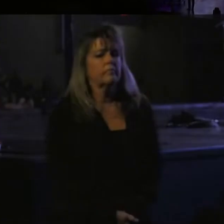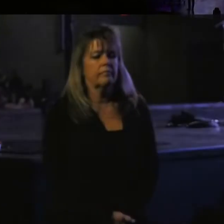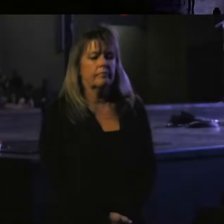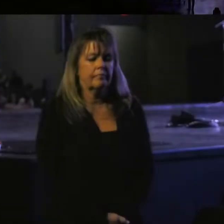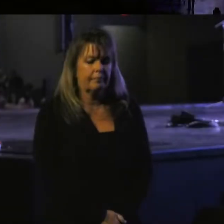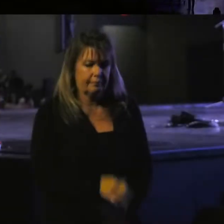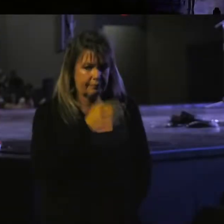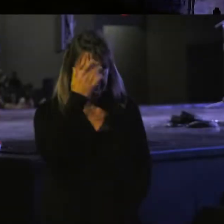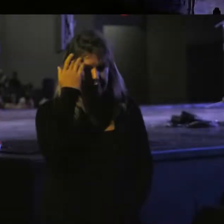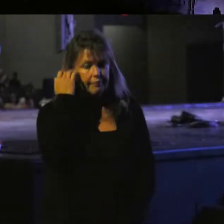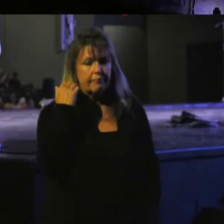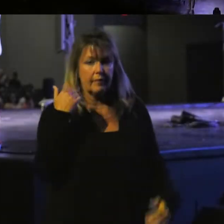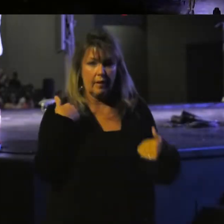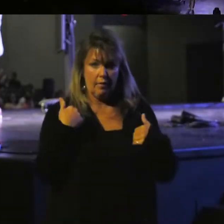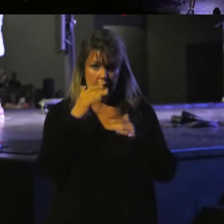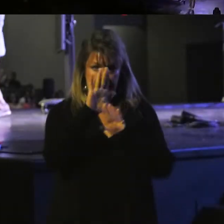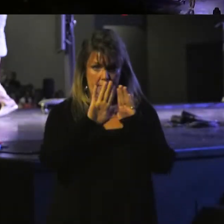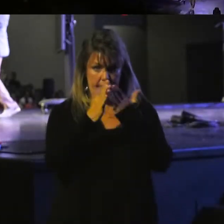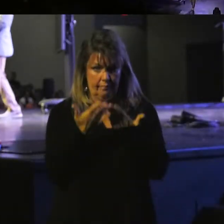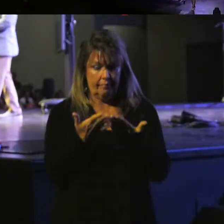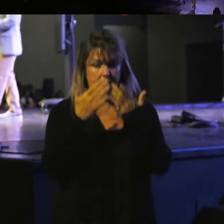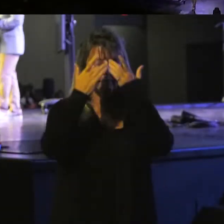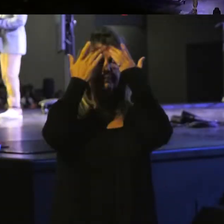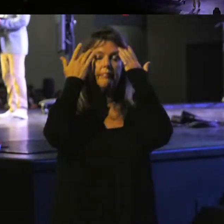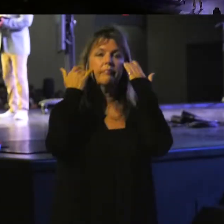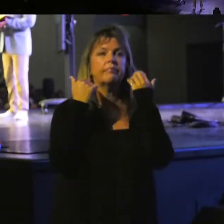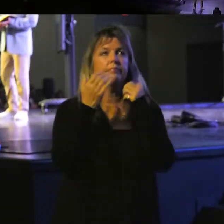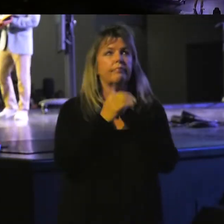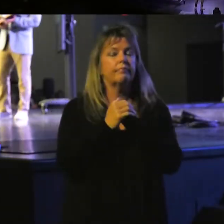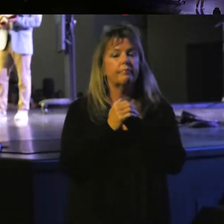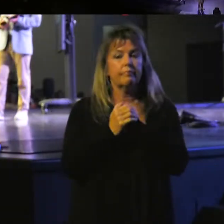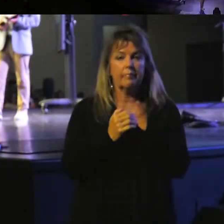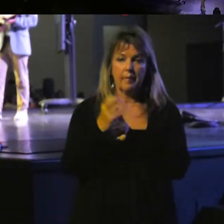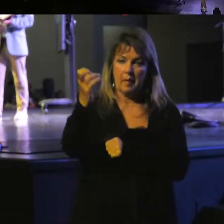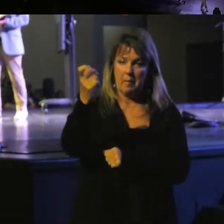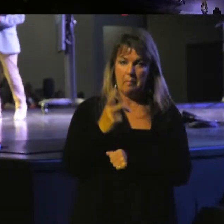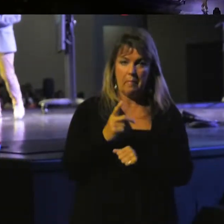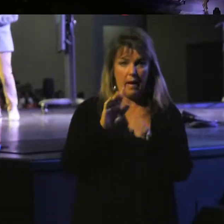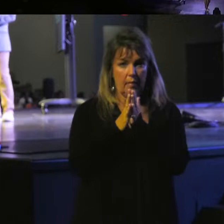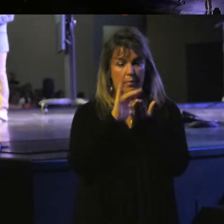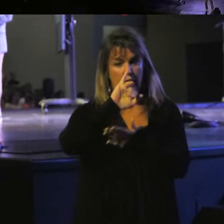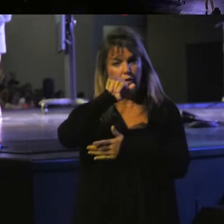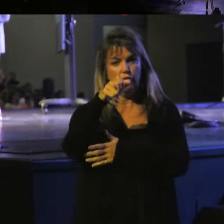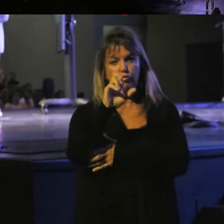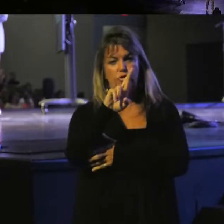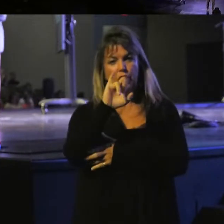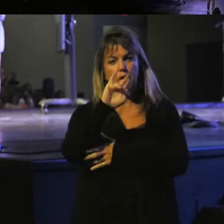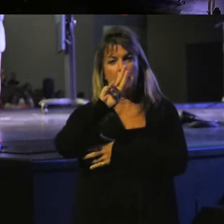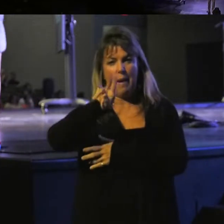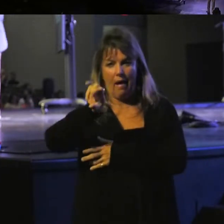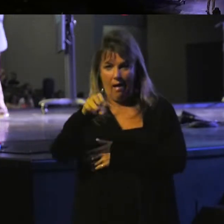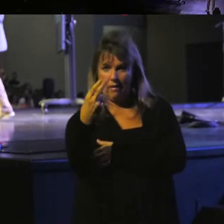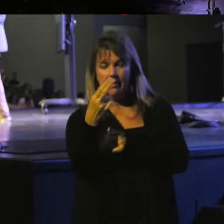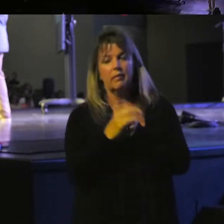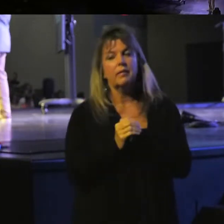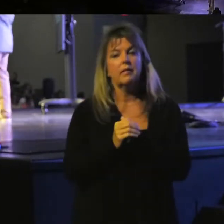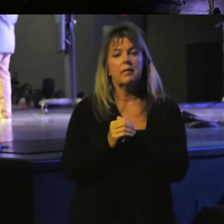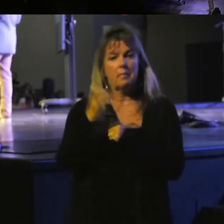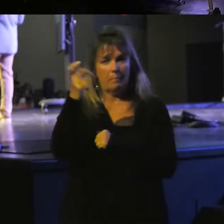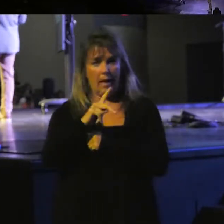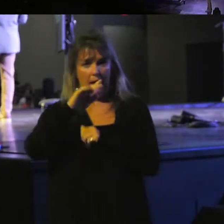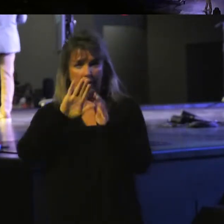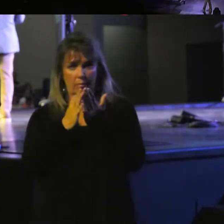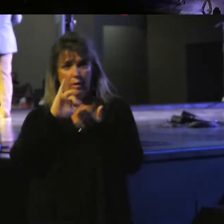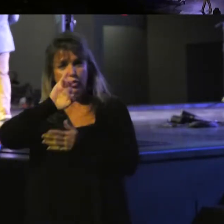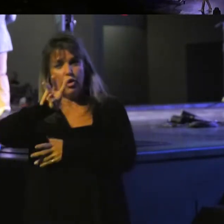If you have your copy of God's Word, let me invite you back to the book of Jeremiah. Back to the book